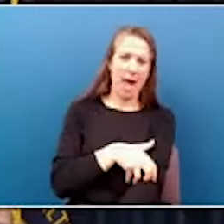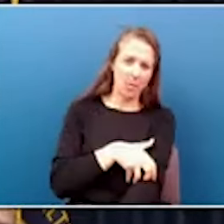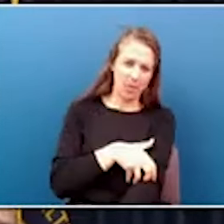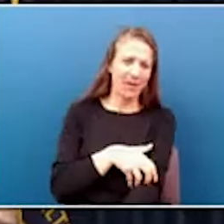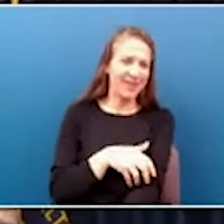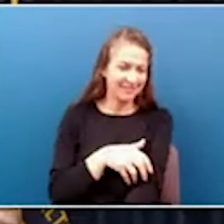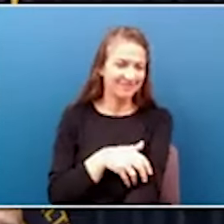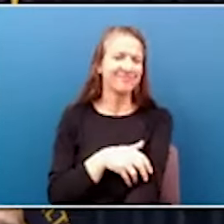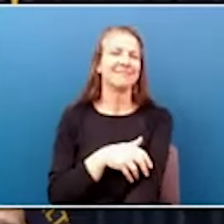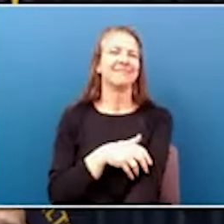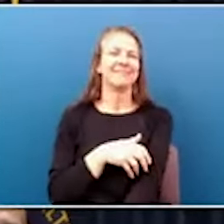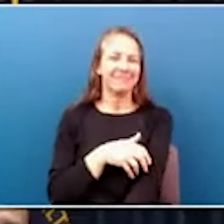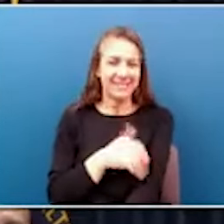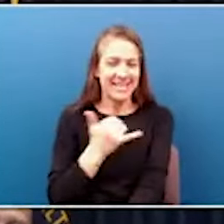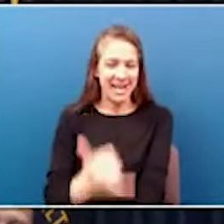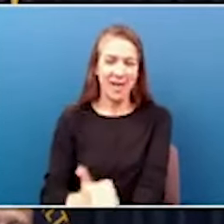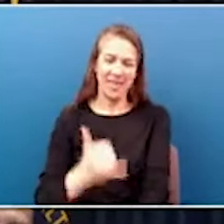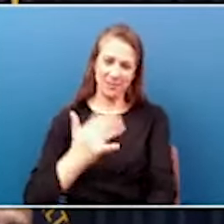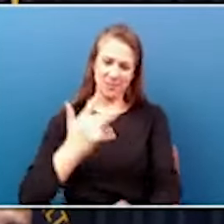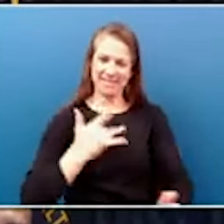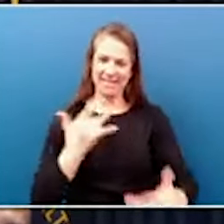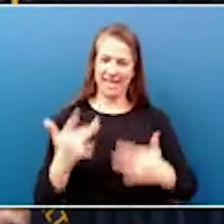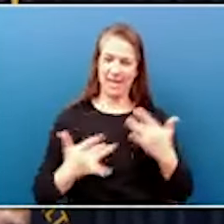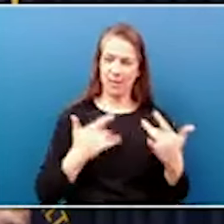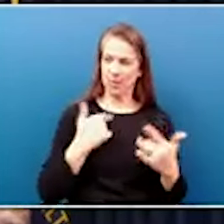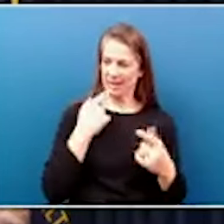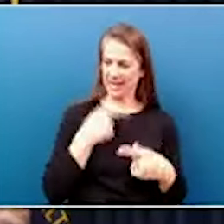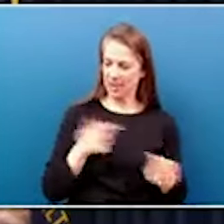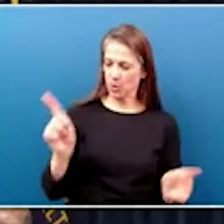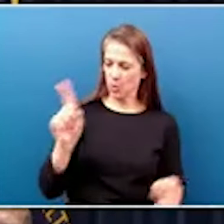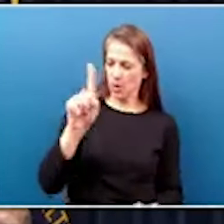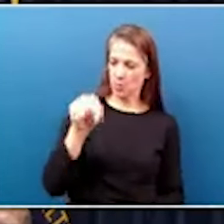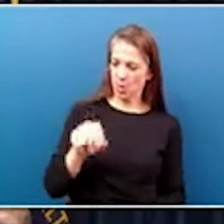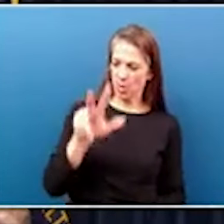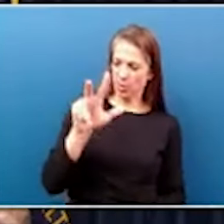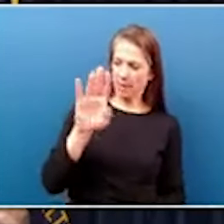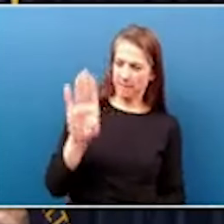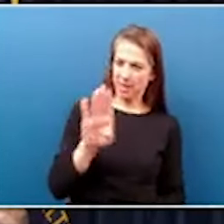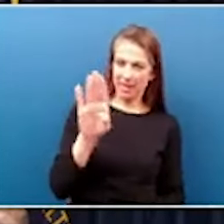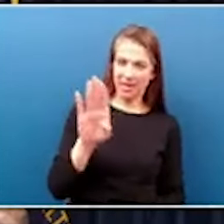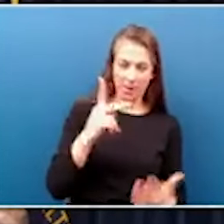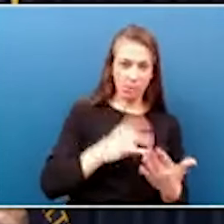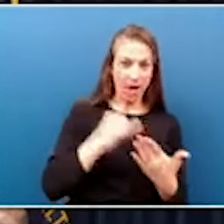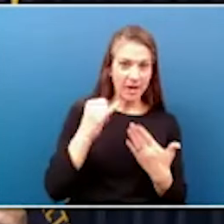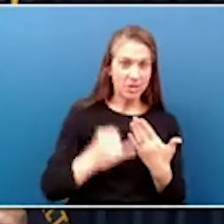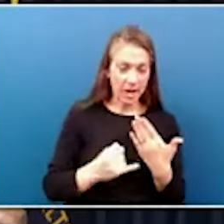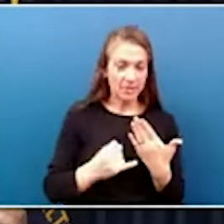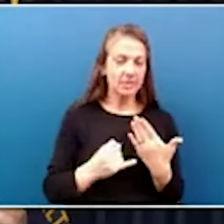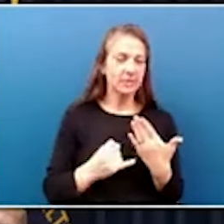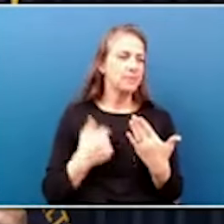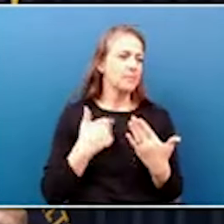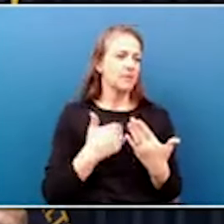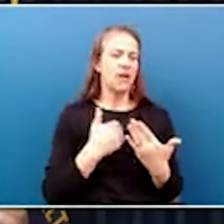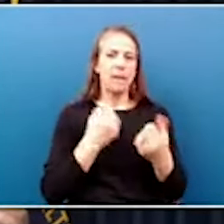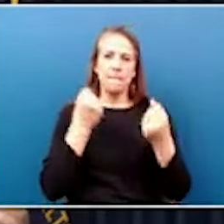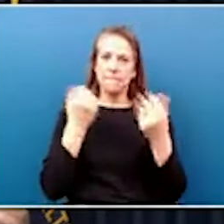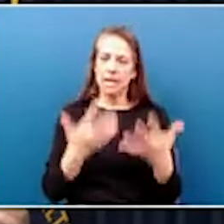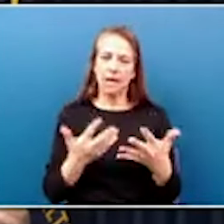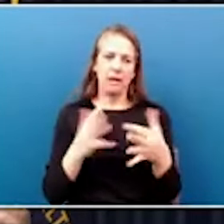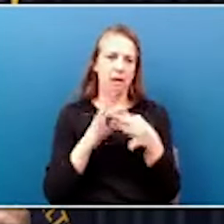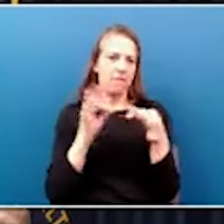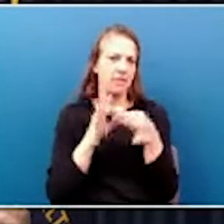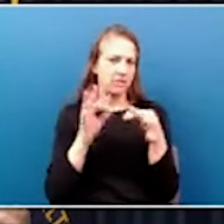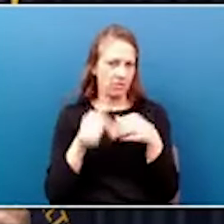today is while we're announcing this $1.3 billion project, we've had numerous conversations this morning that